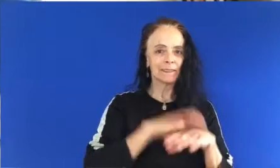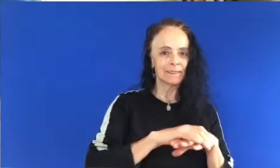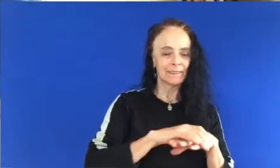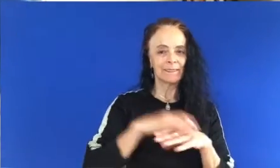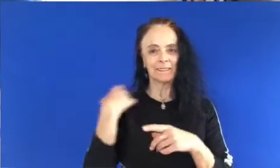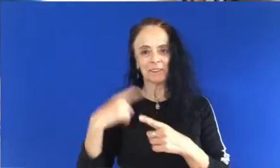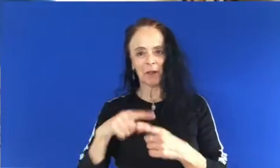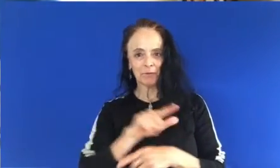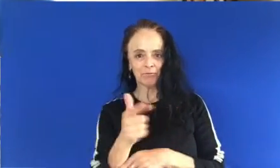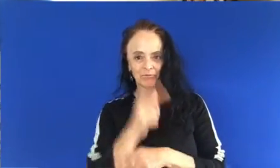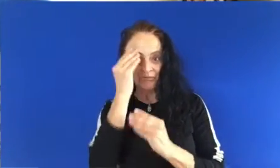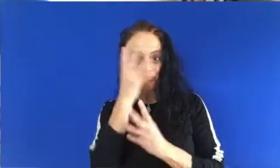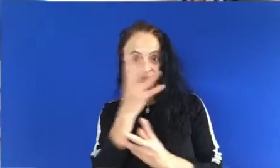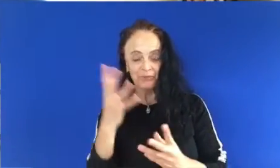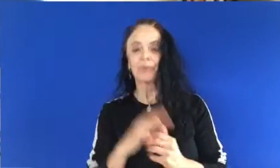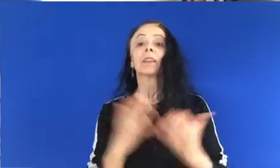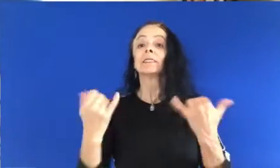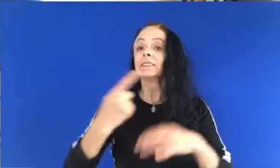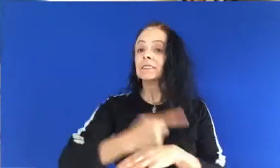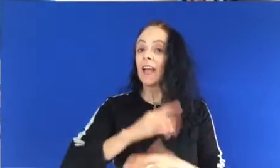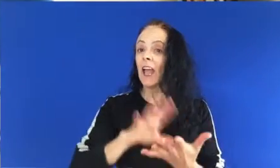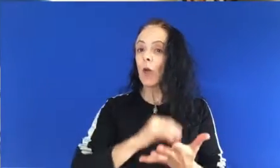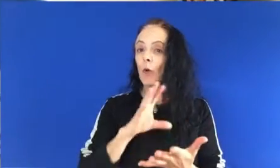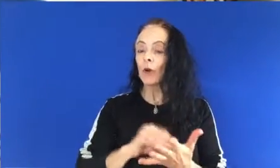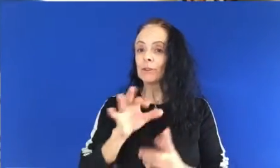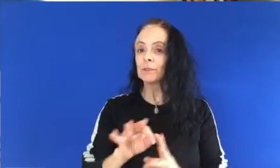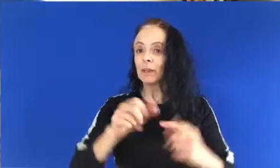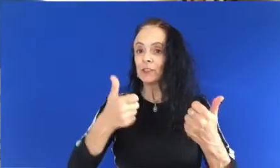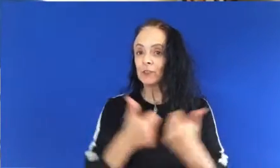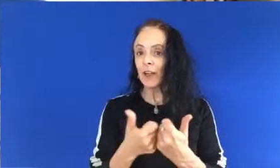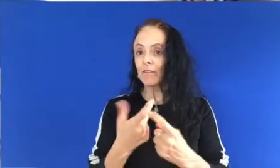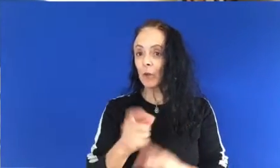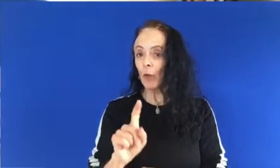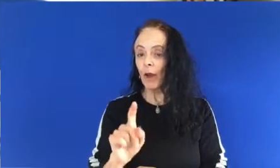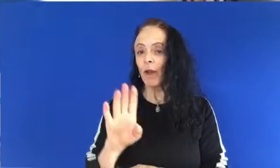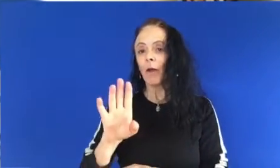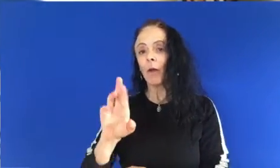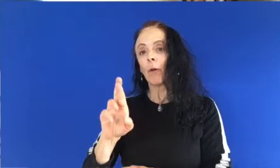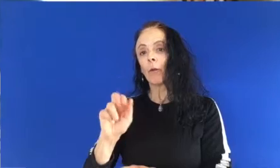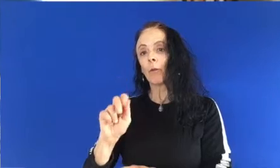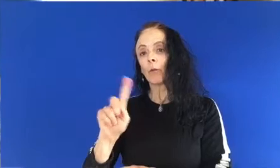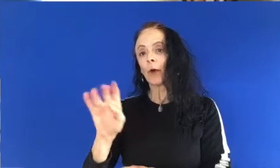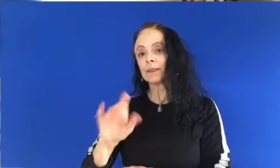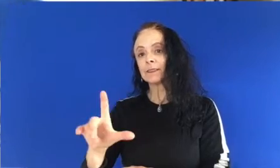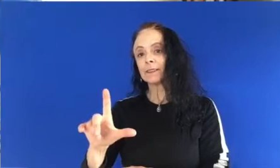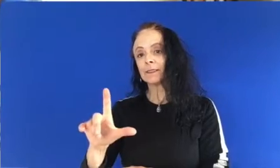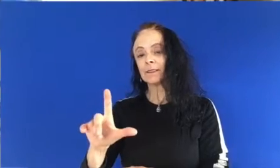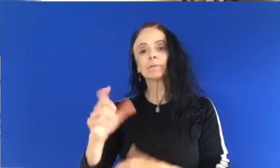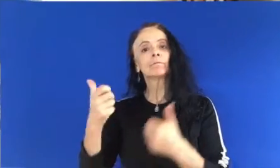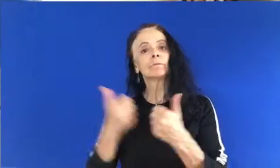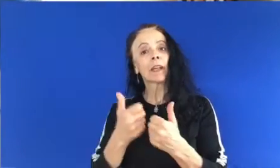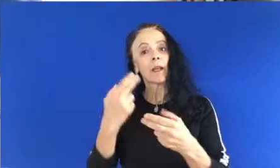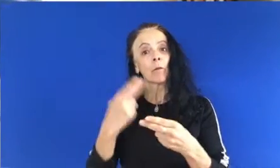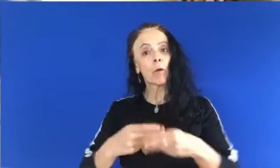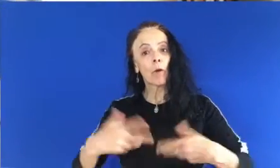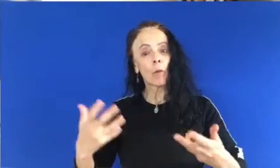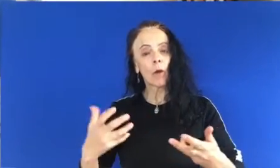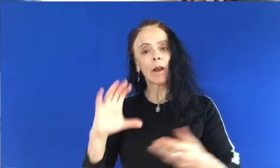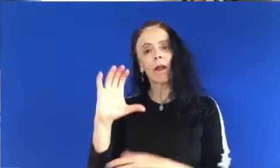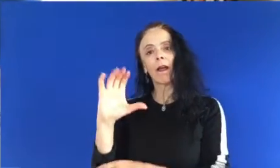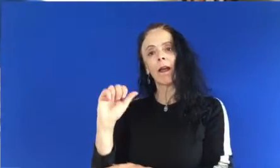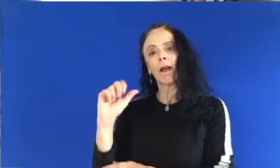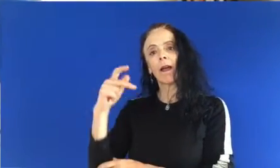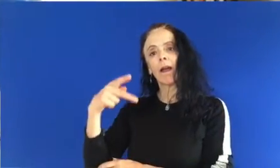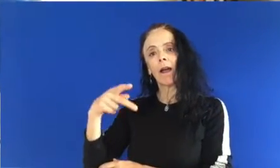my name is Panda and today we are going to learn a very special game from Brazil called Capoeira. Can you say Capoeira?